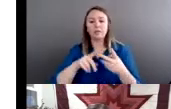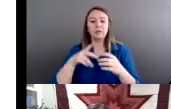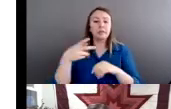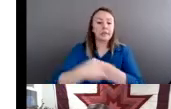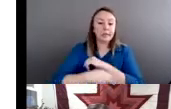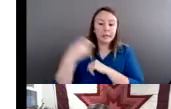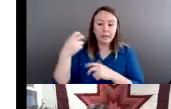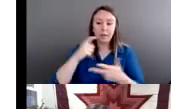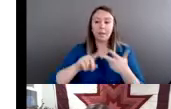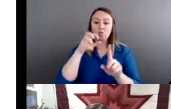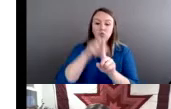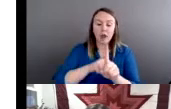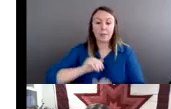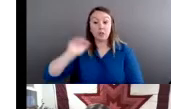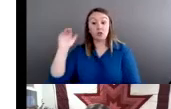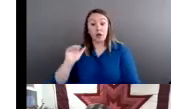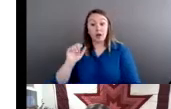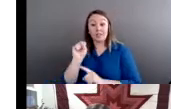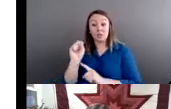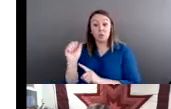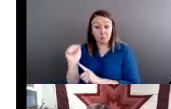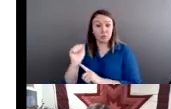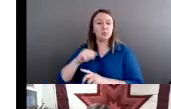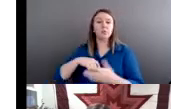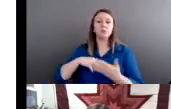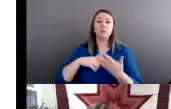And that would